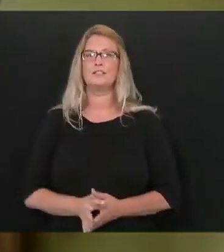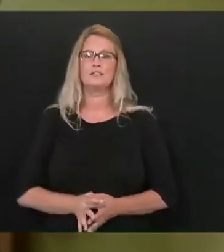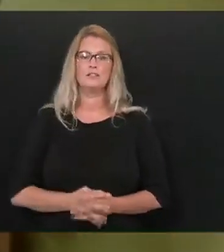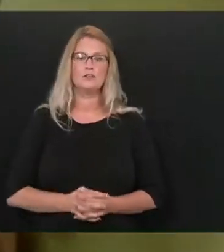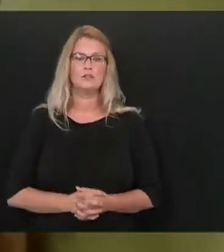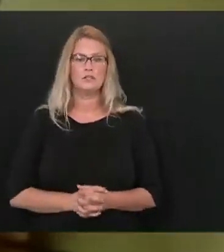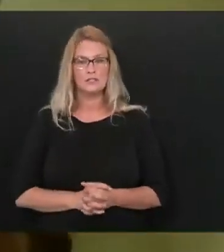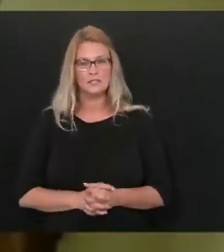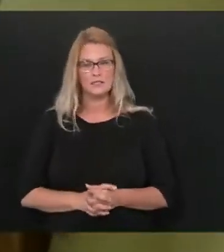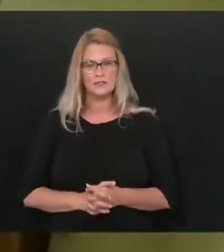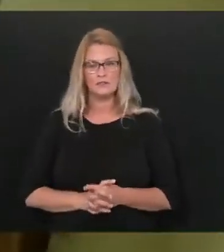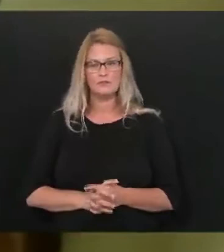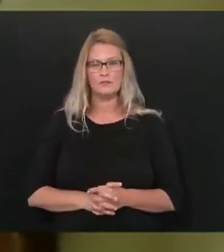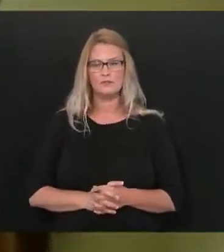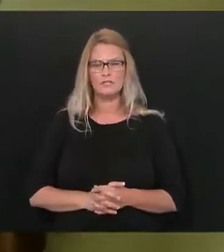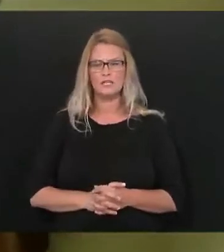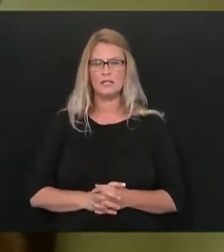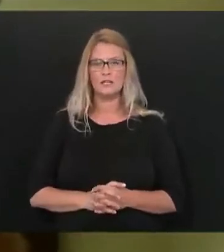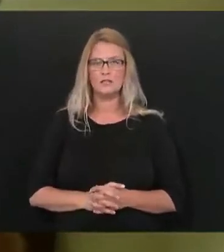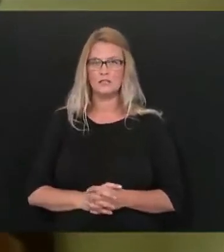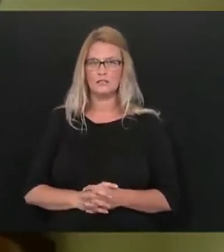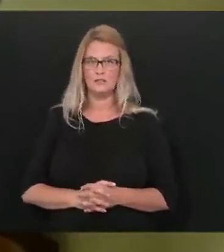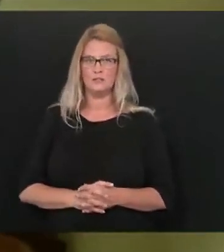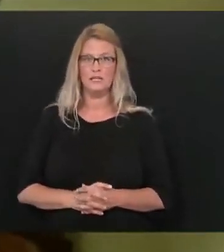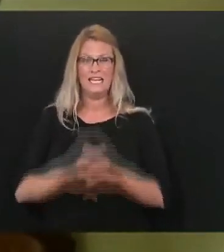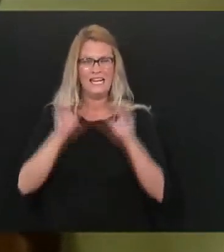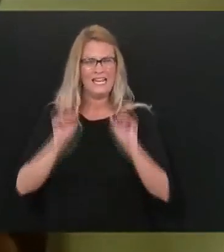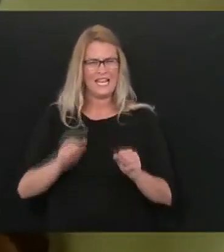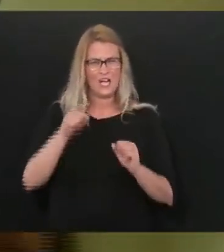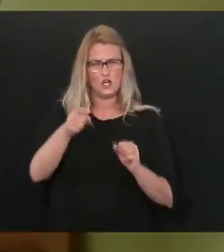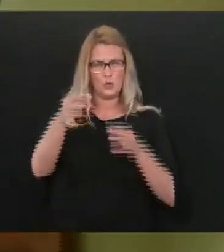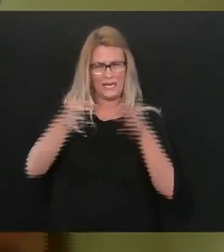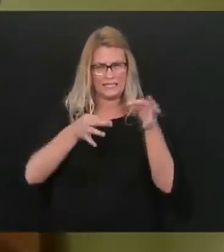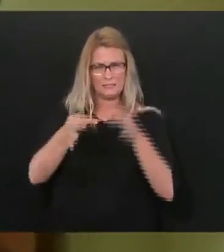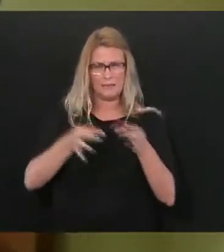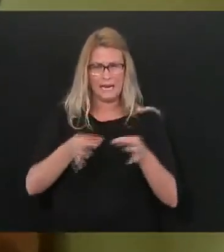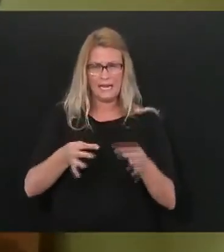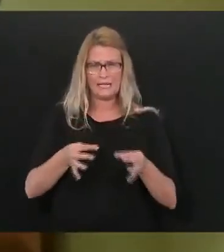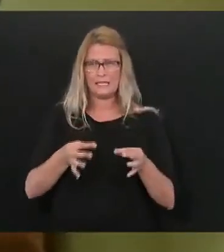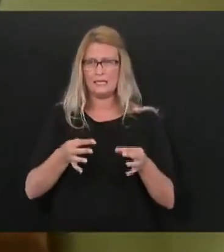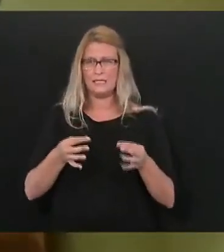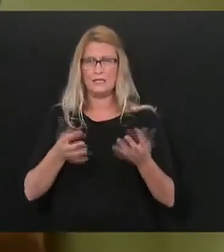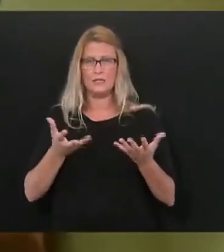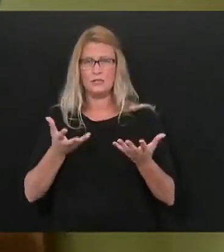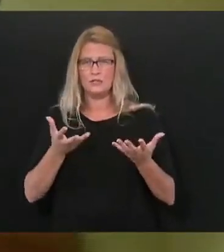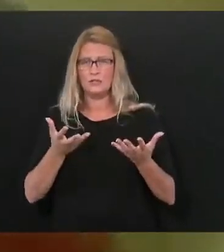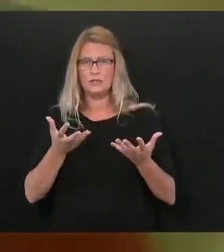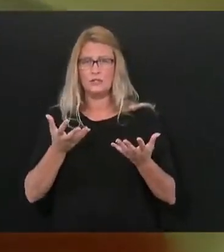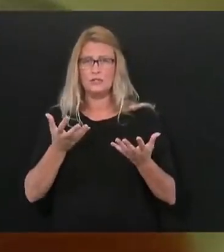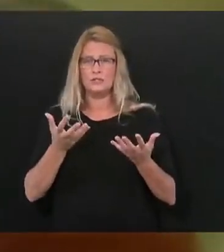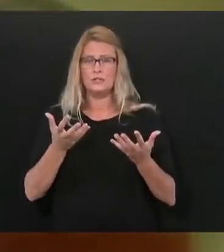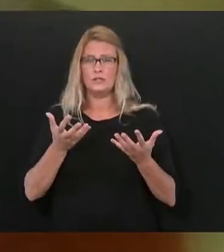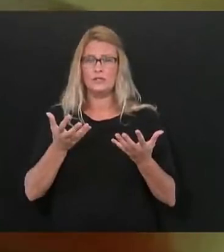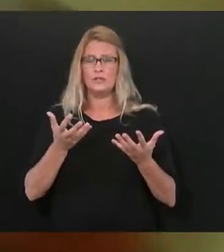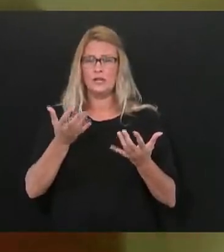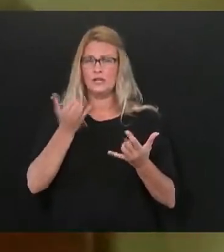can you explain why accounting error or erroneous accounting of these